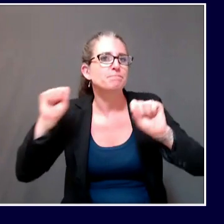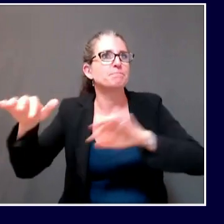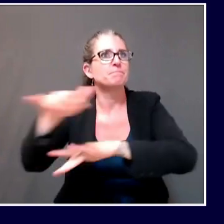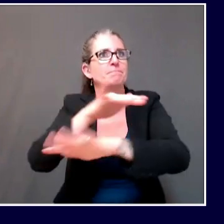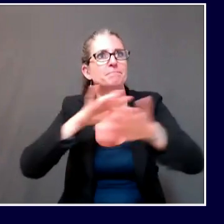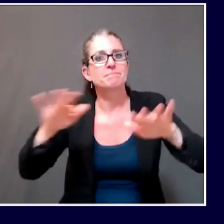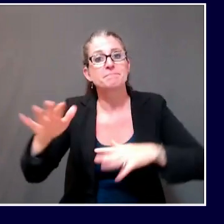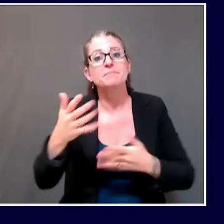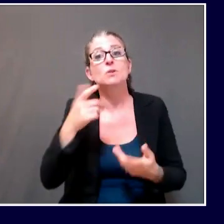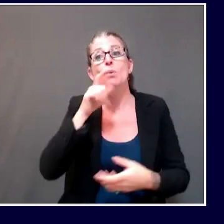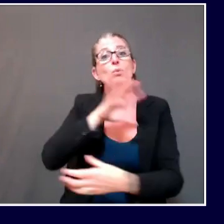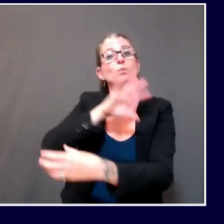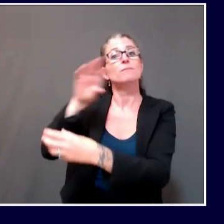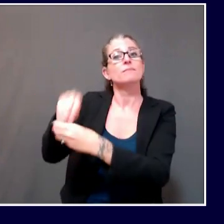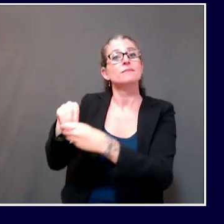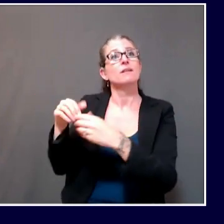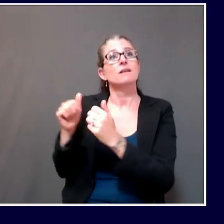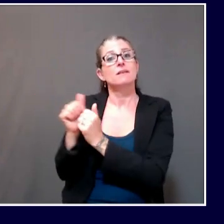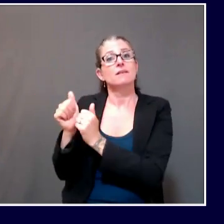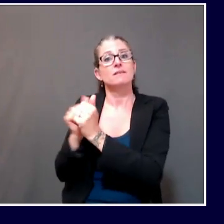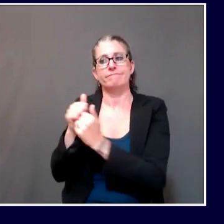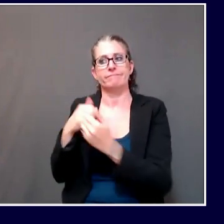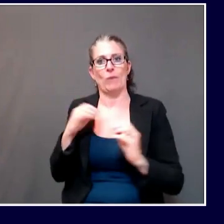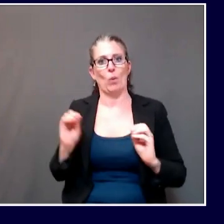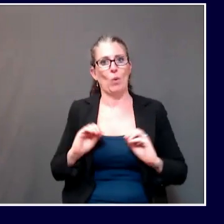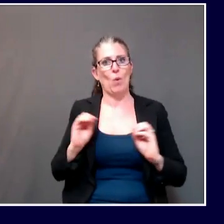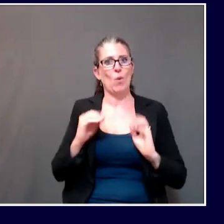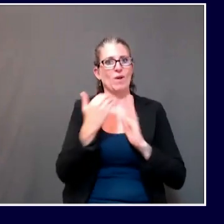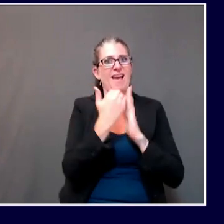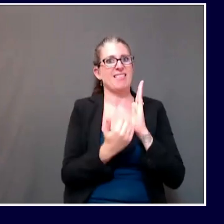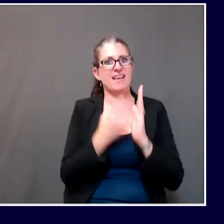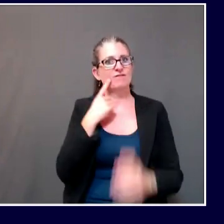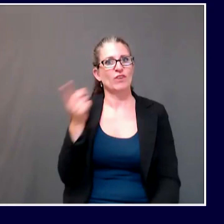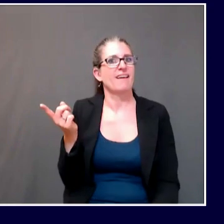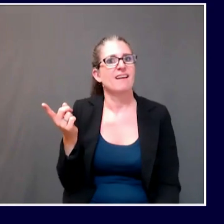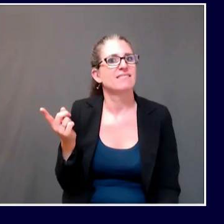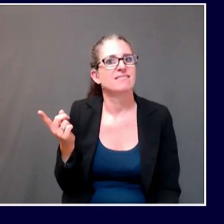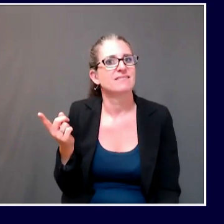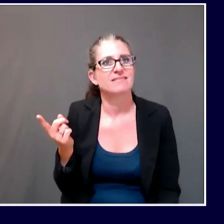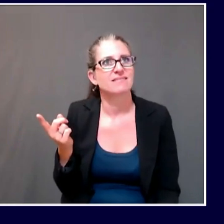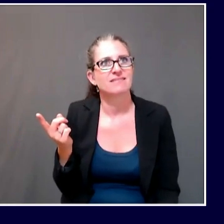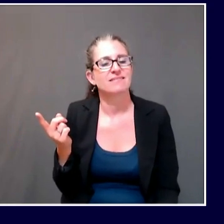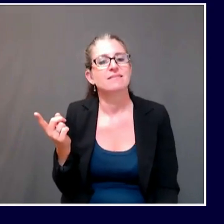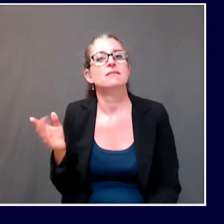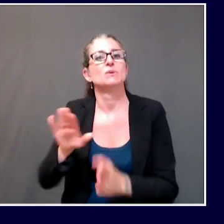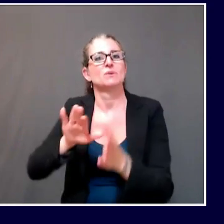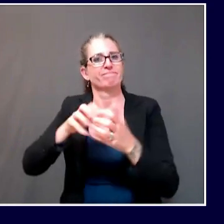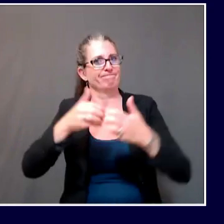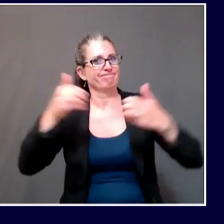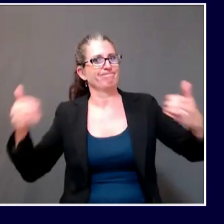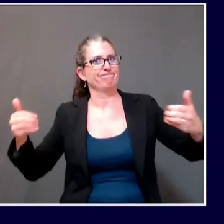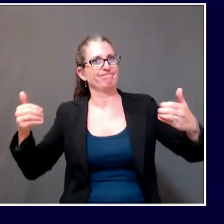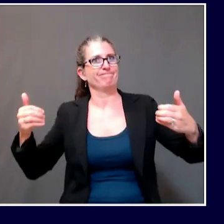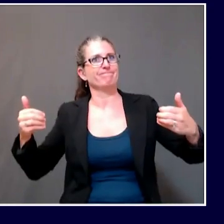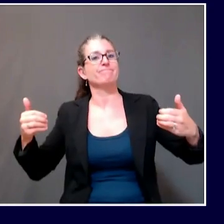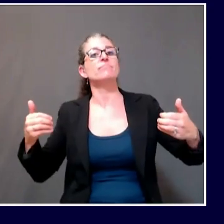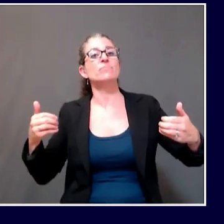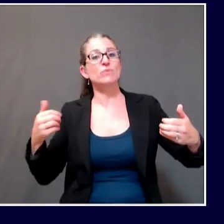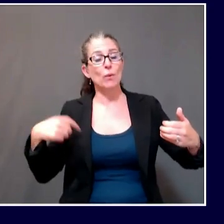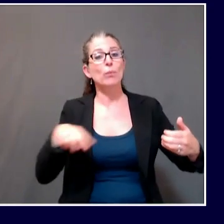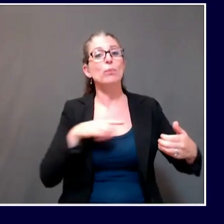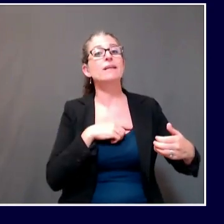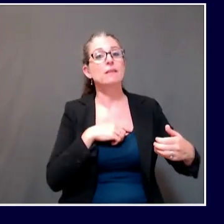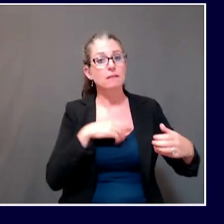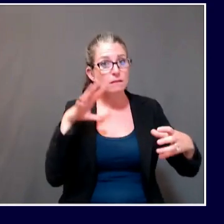we developed guidance for community sports that you just referenced. That guidance was requested to fill in the gap for summer leagues and sports